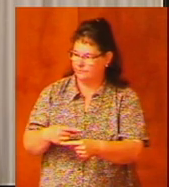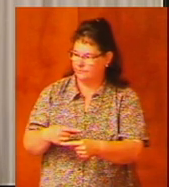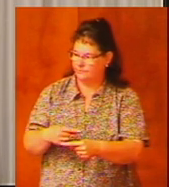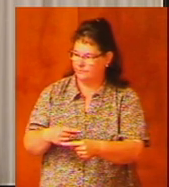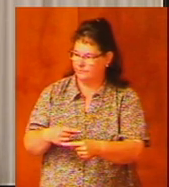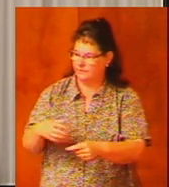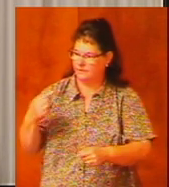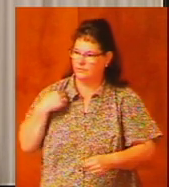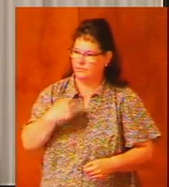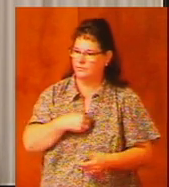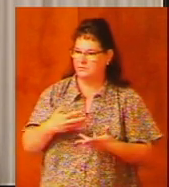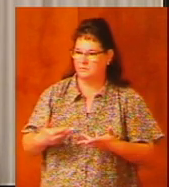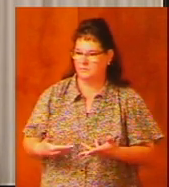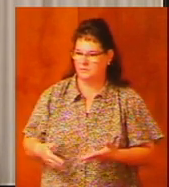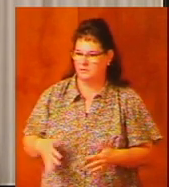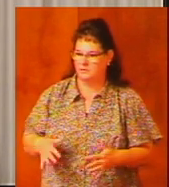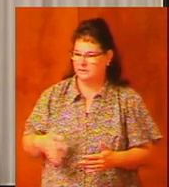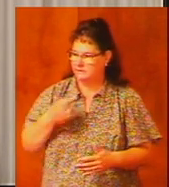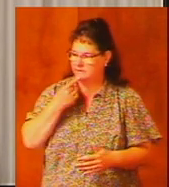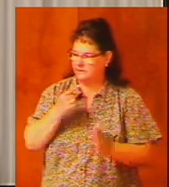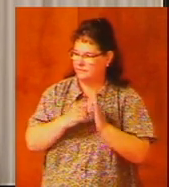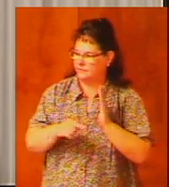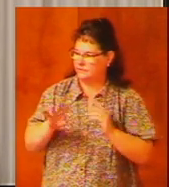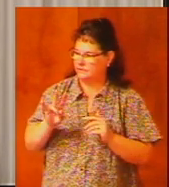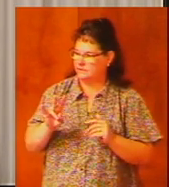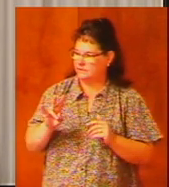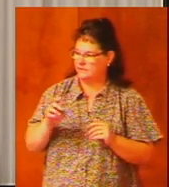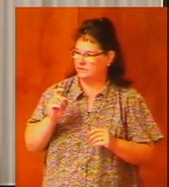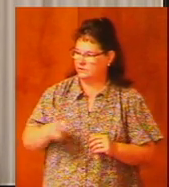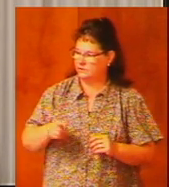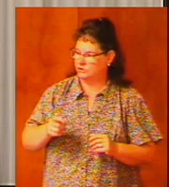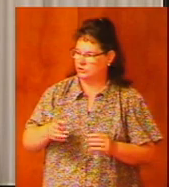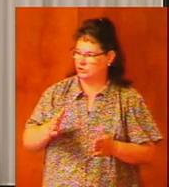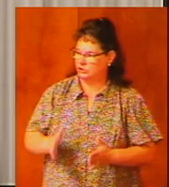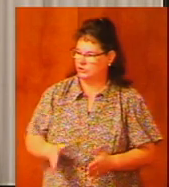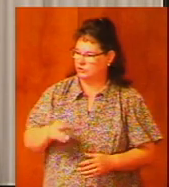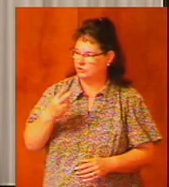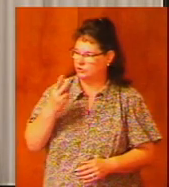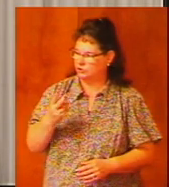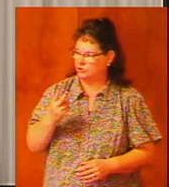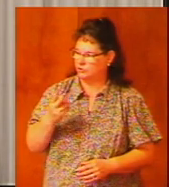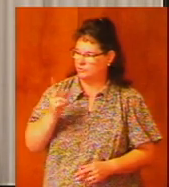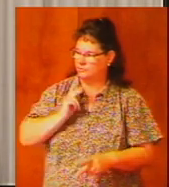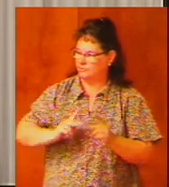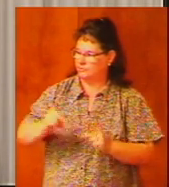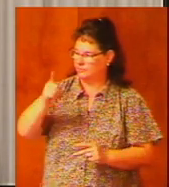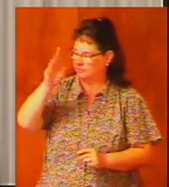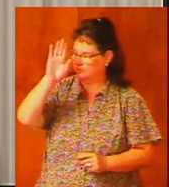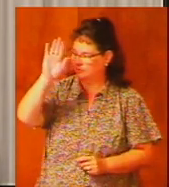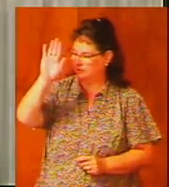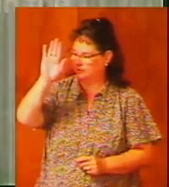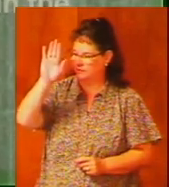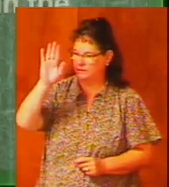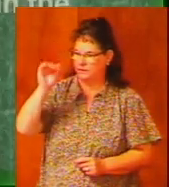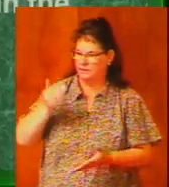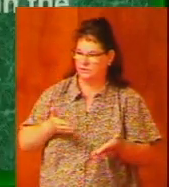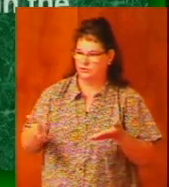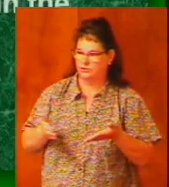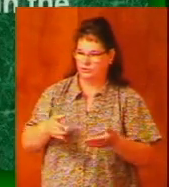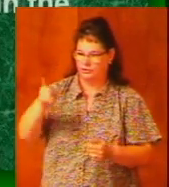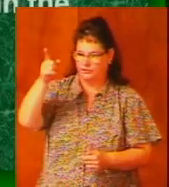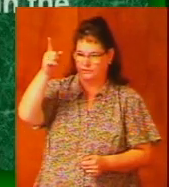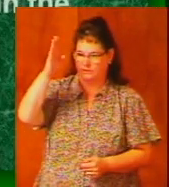generation we've already noted from verse 7 of judges 2 that the people of God served